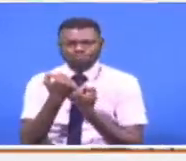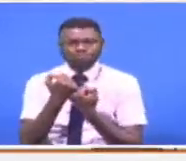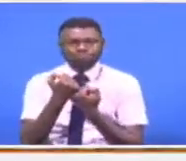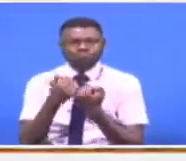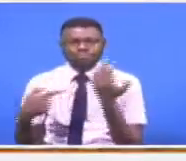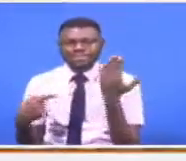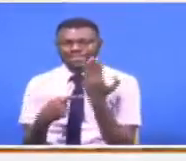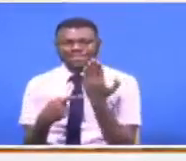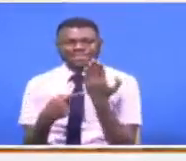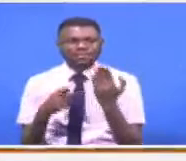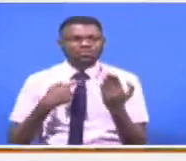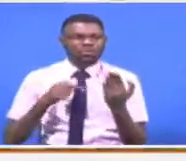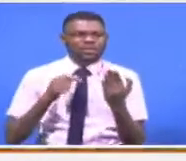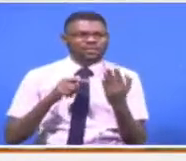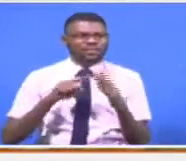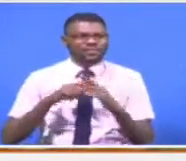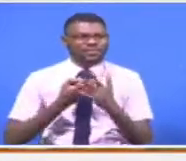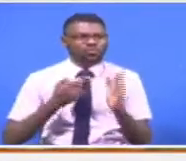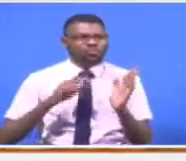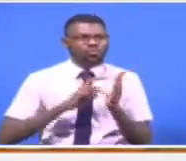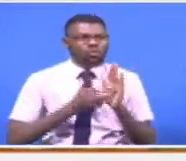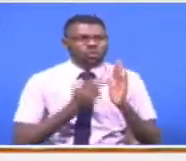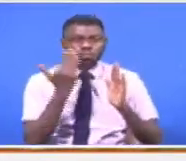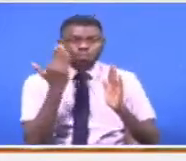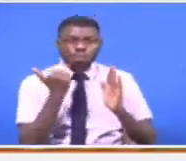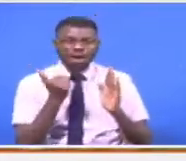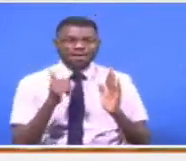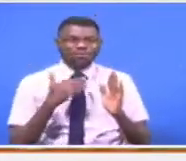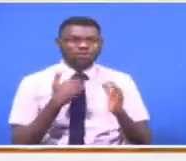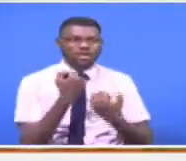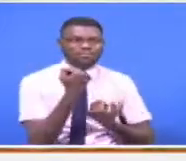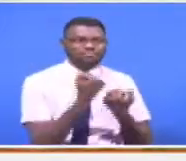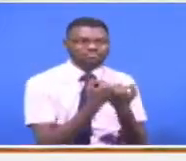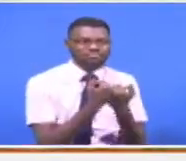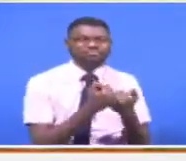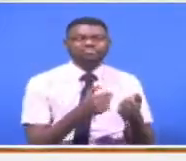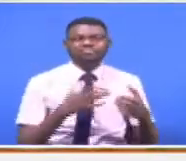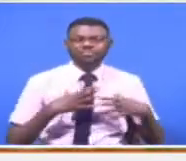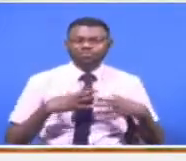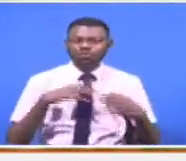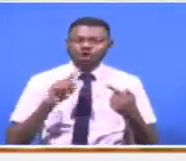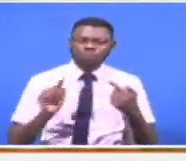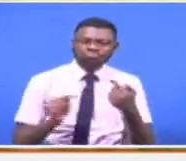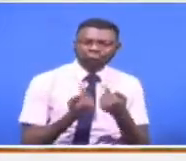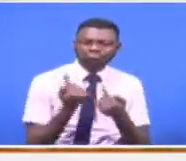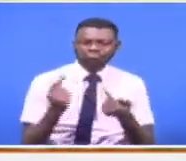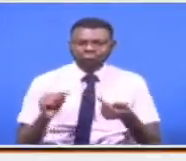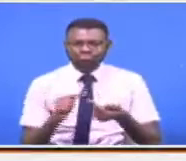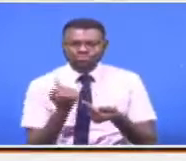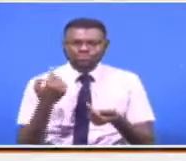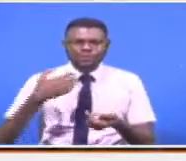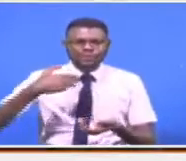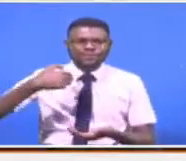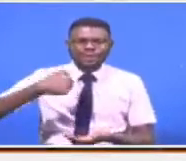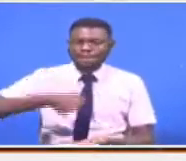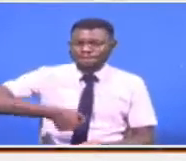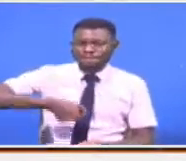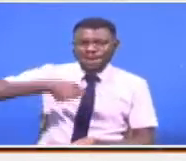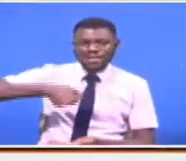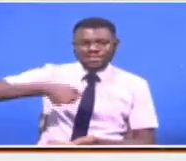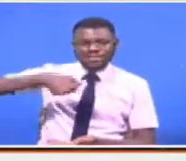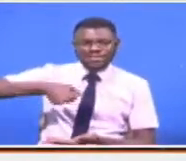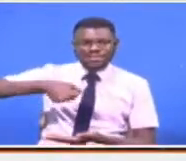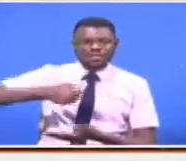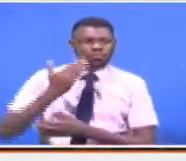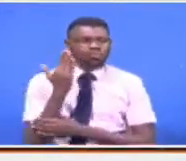we started doing this project is because we wanted to support our basket weavers because we noticed that there's a problem uh